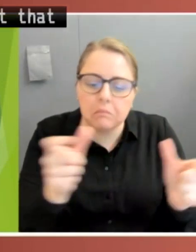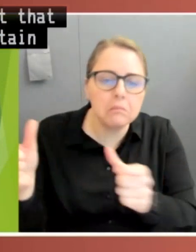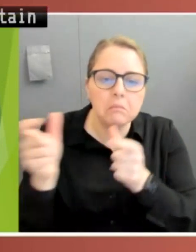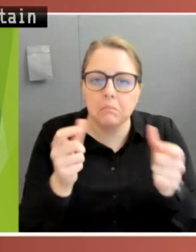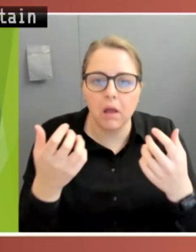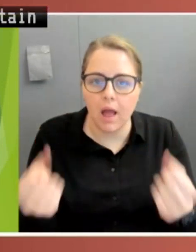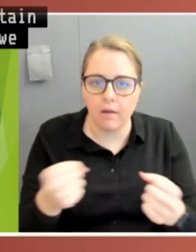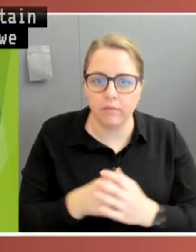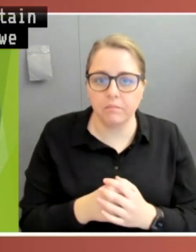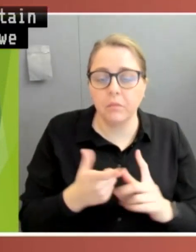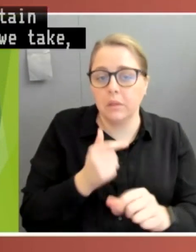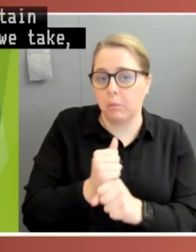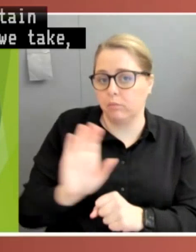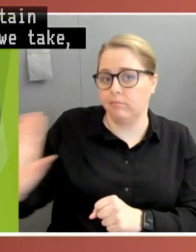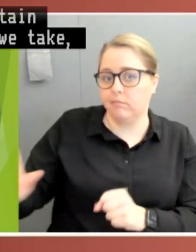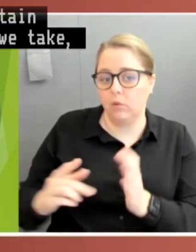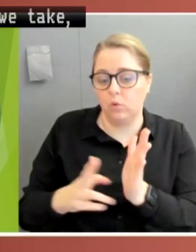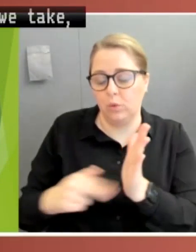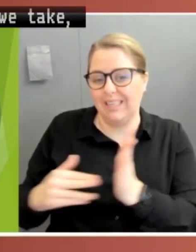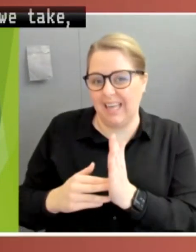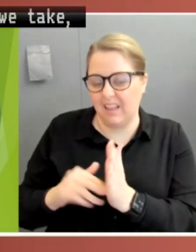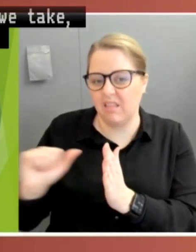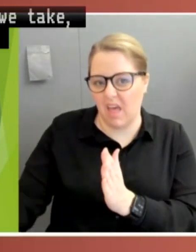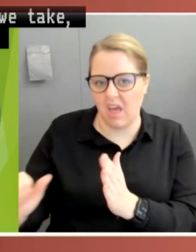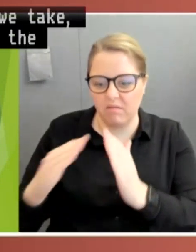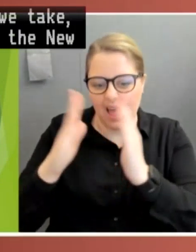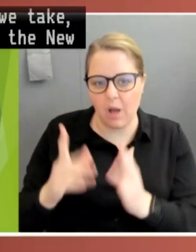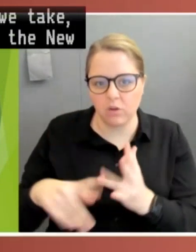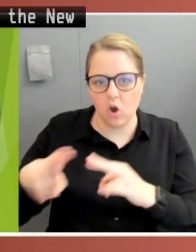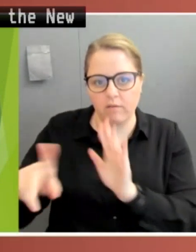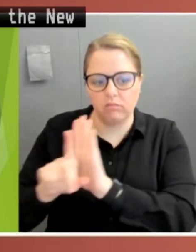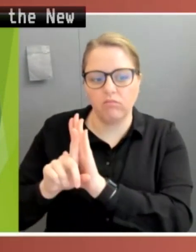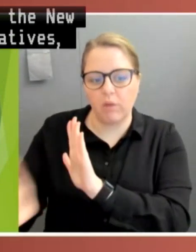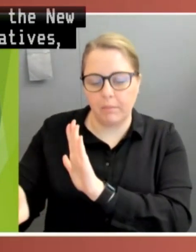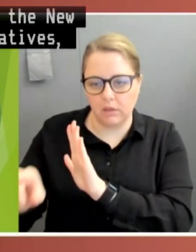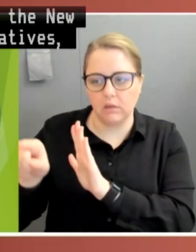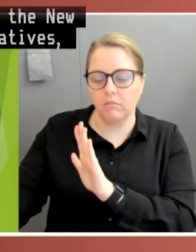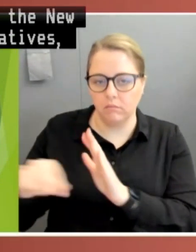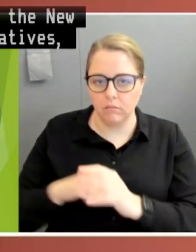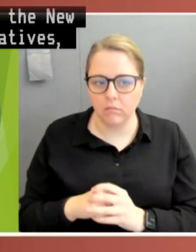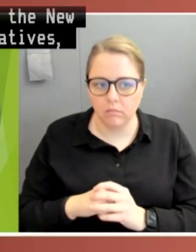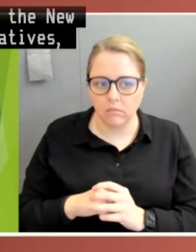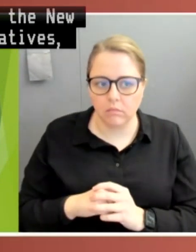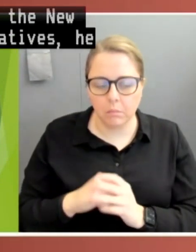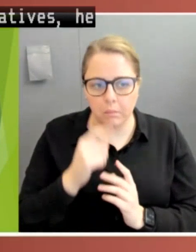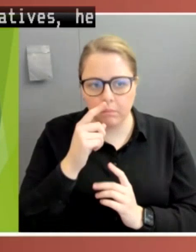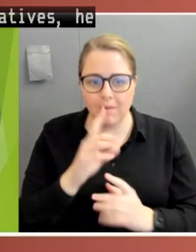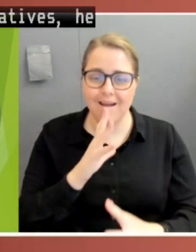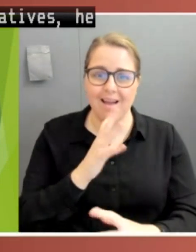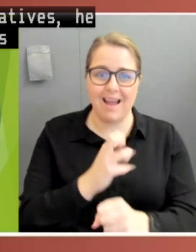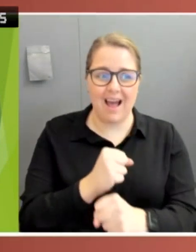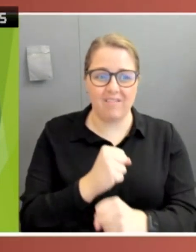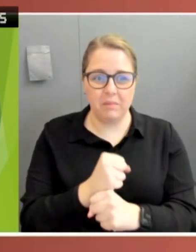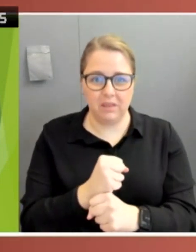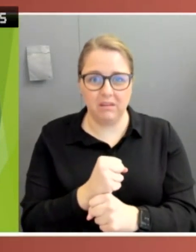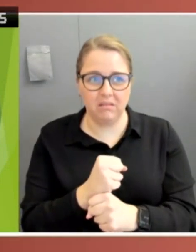Zealand House of Representatives, he said, scrutiny during this unprecedented time, when the government is placed in the position of